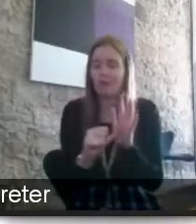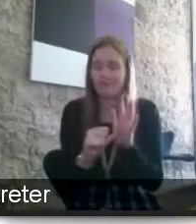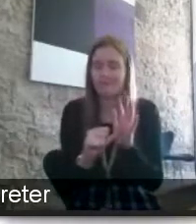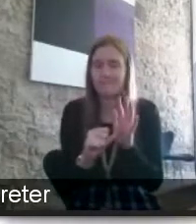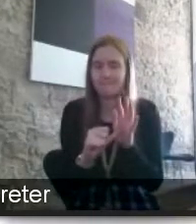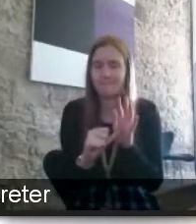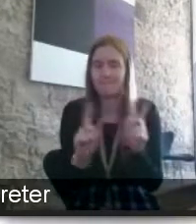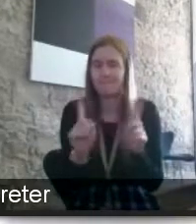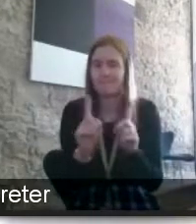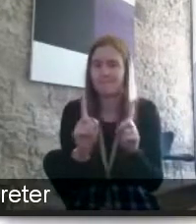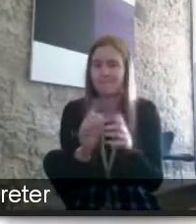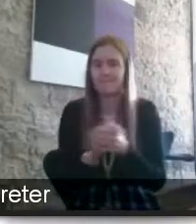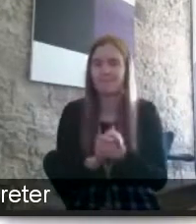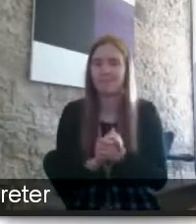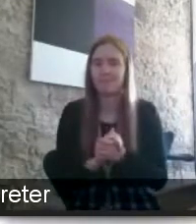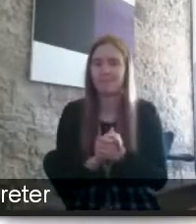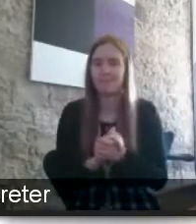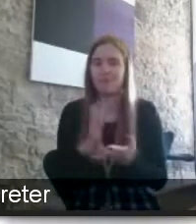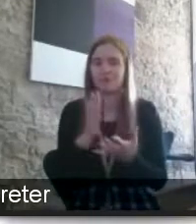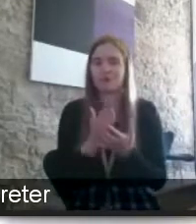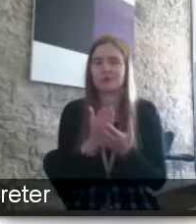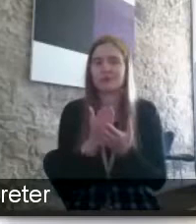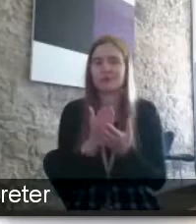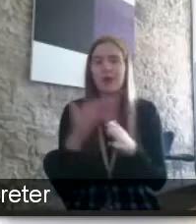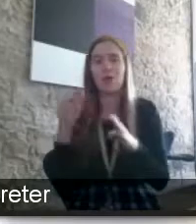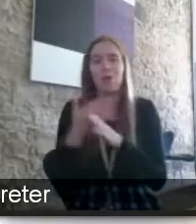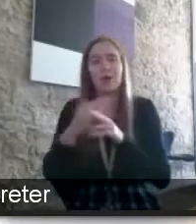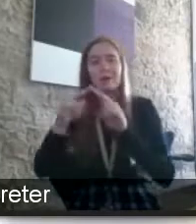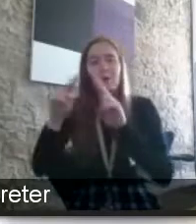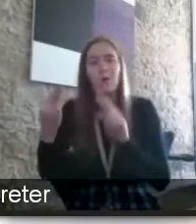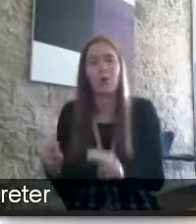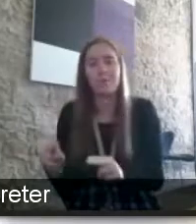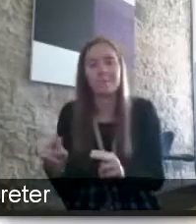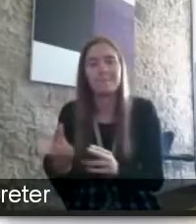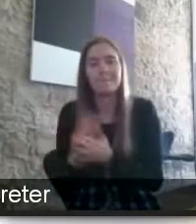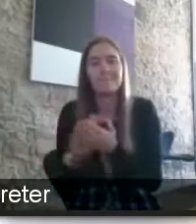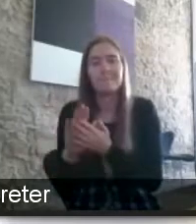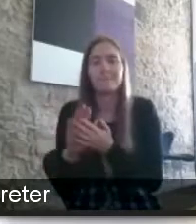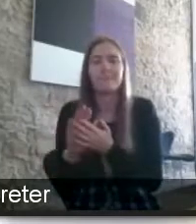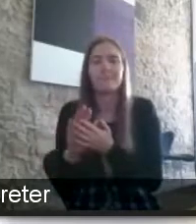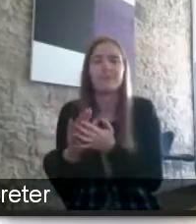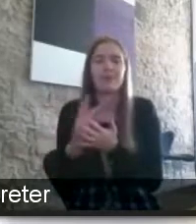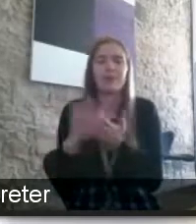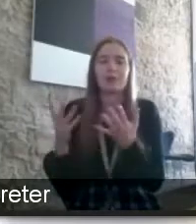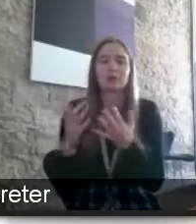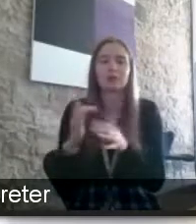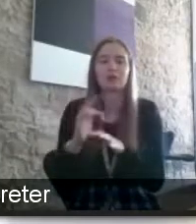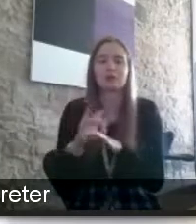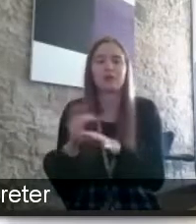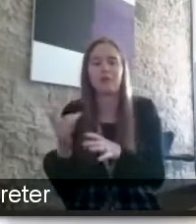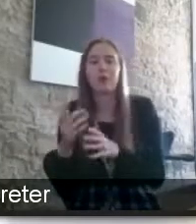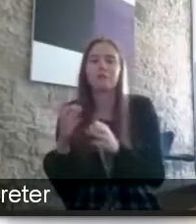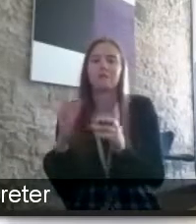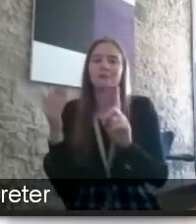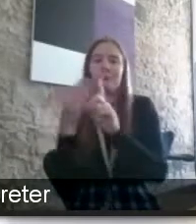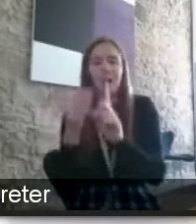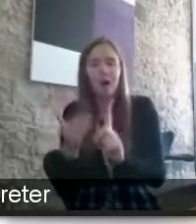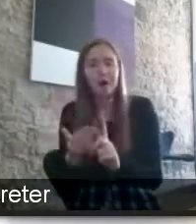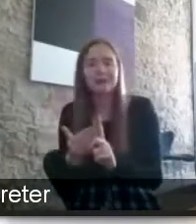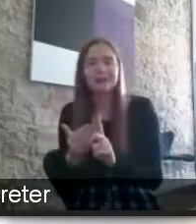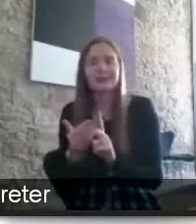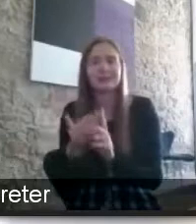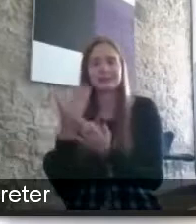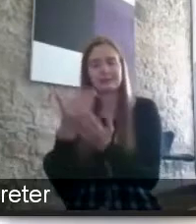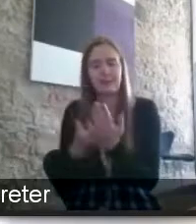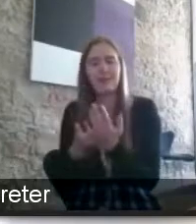that when moving to working from home for example many of the performance management targets the disciplines that would